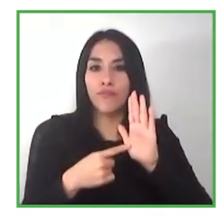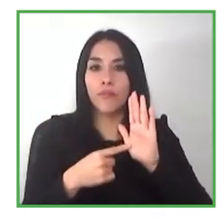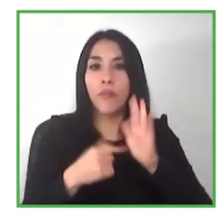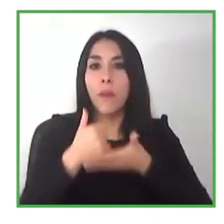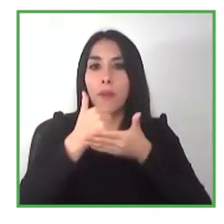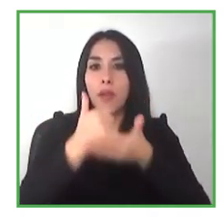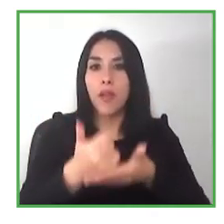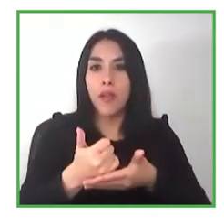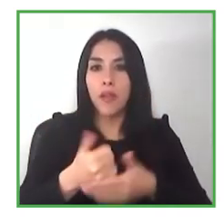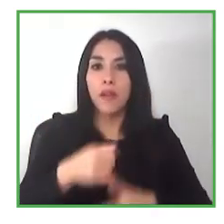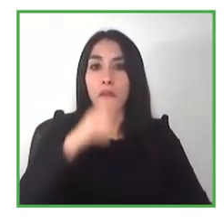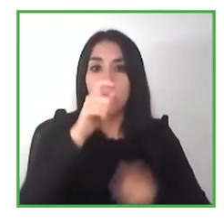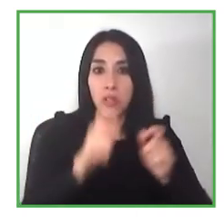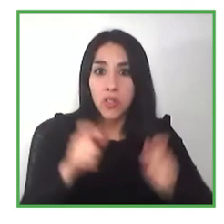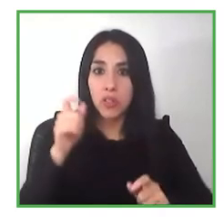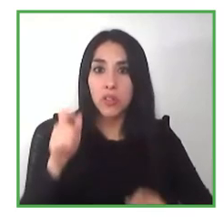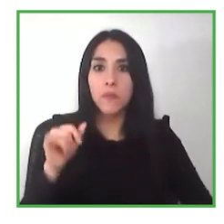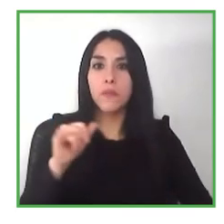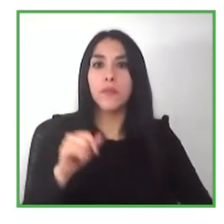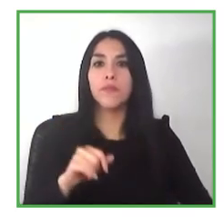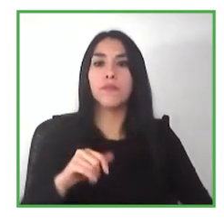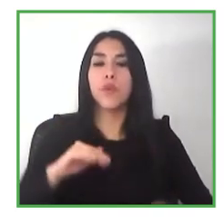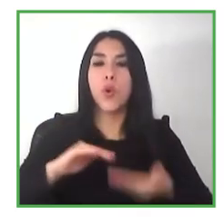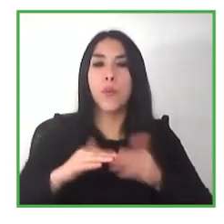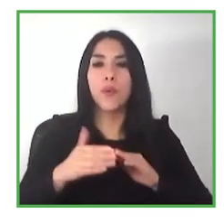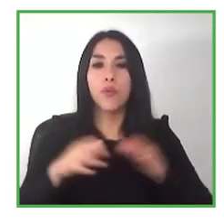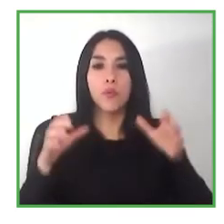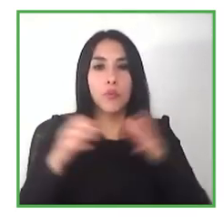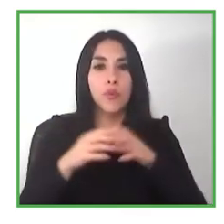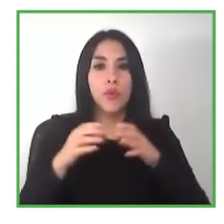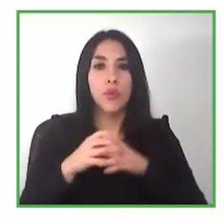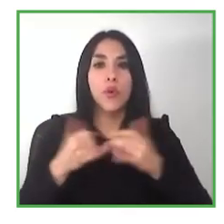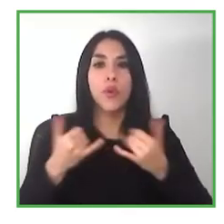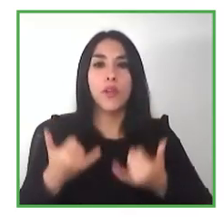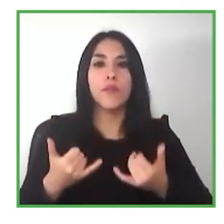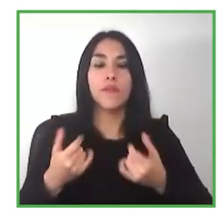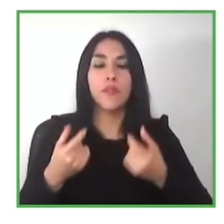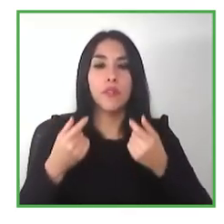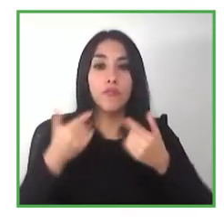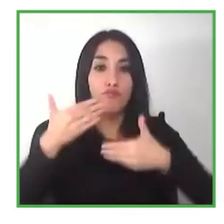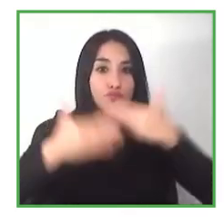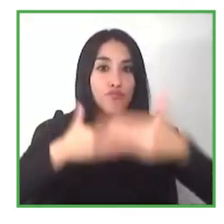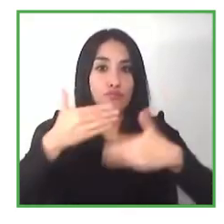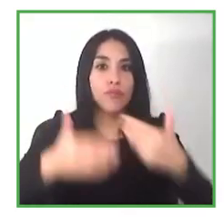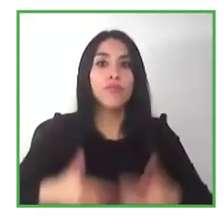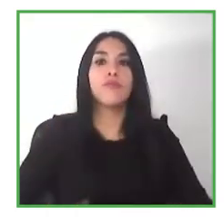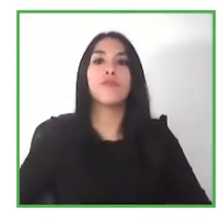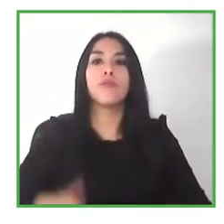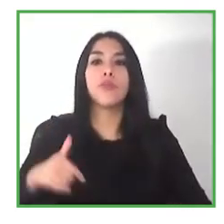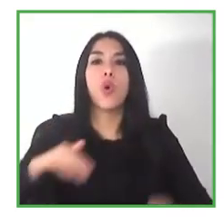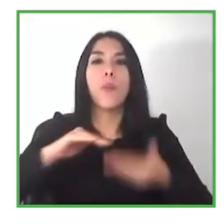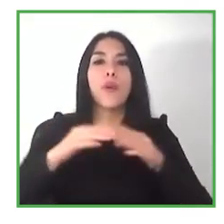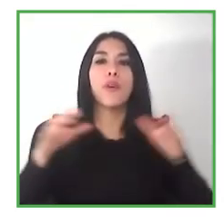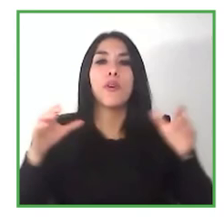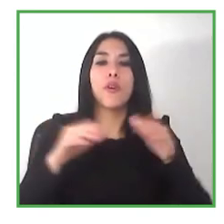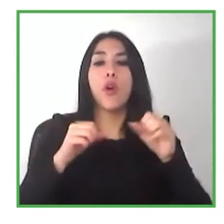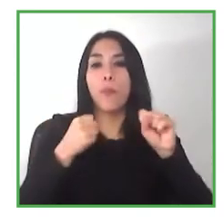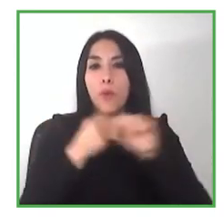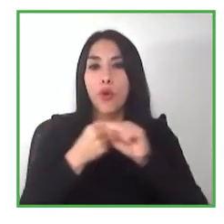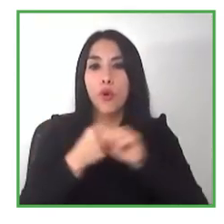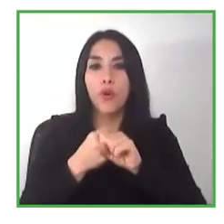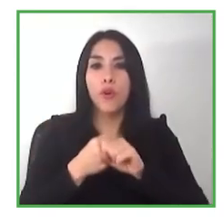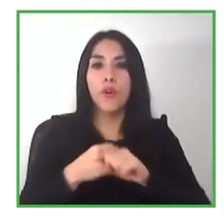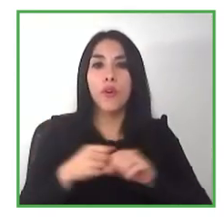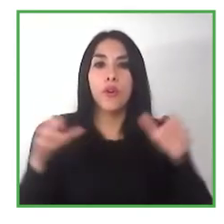value of generating this networks the online community is open to all of the organizations of the world